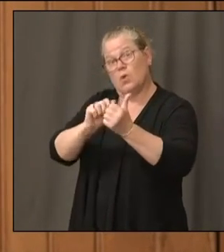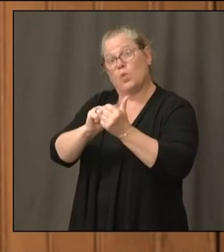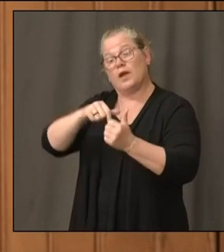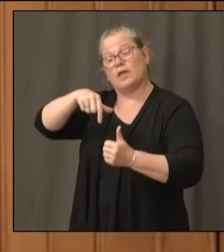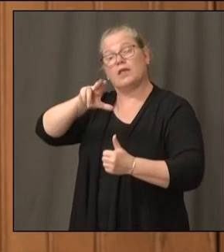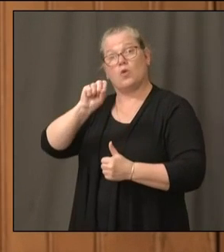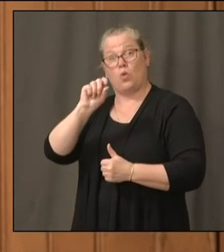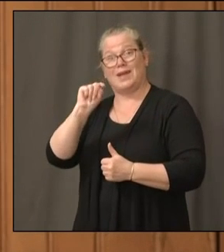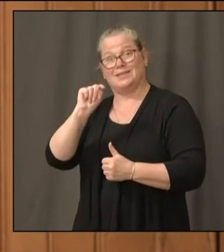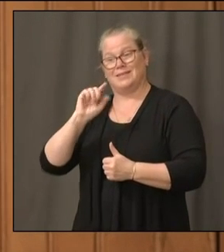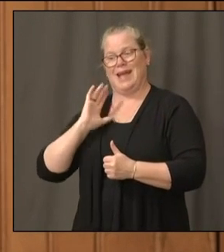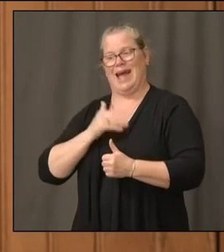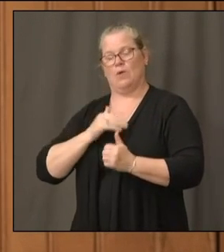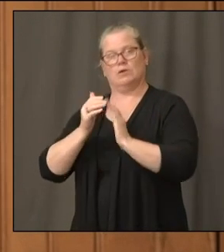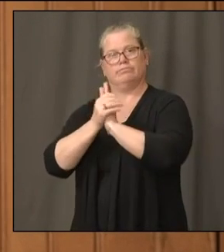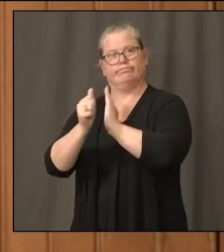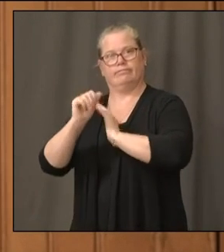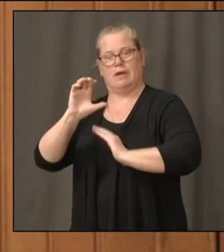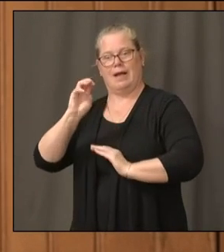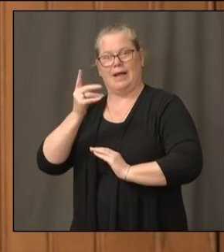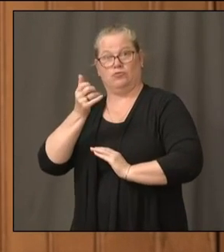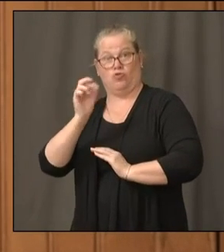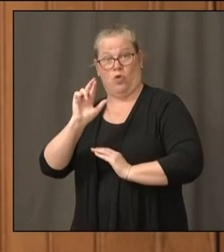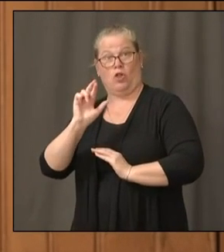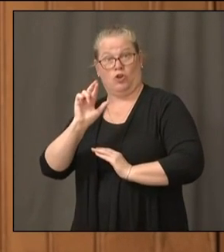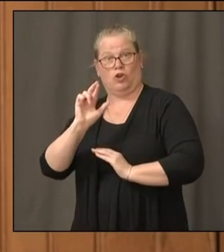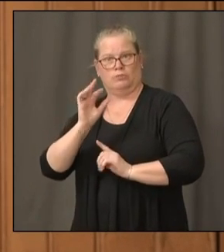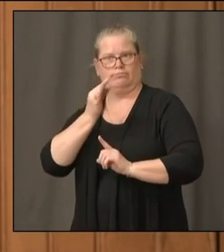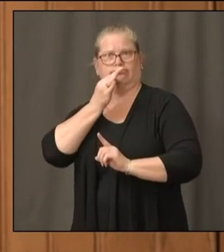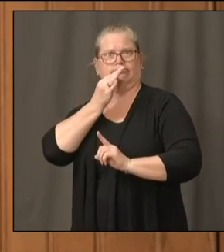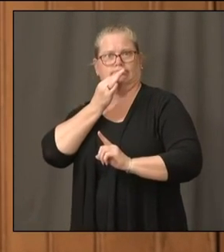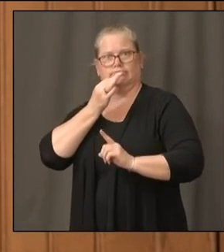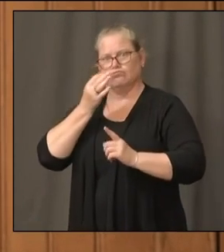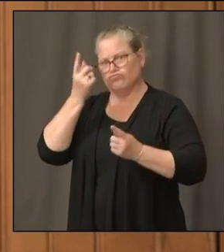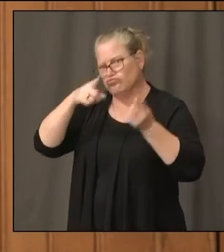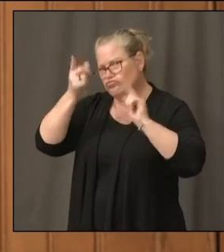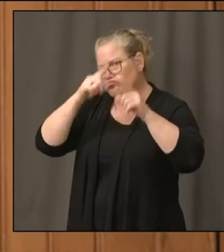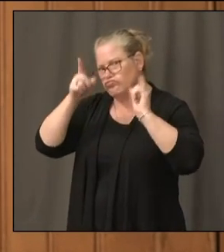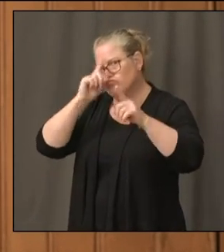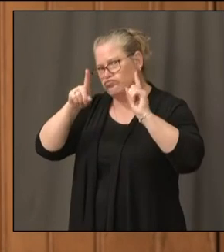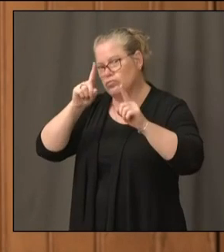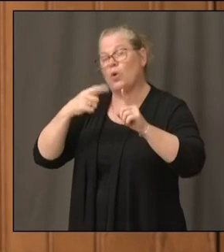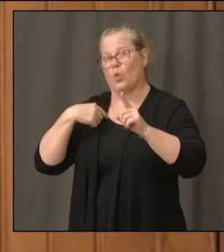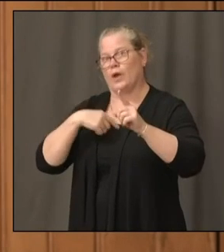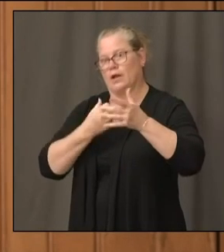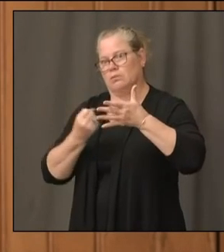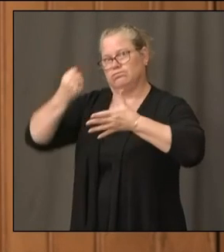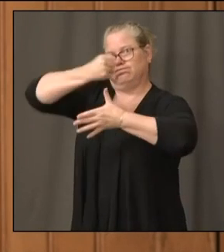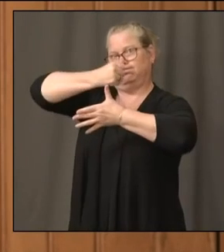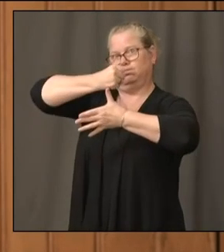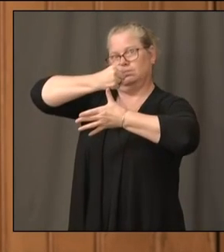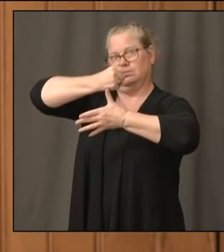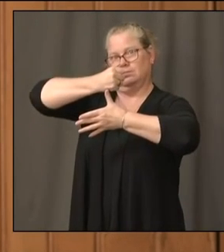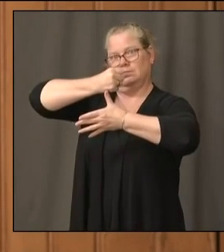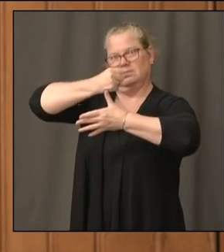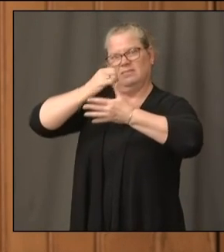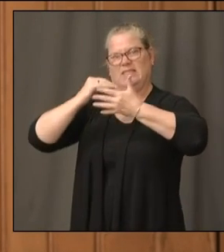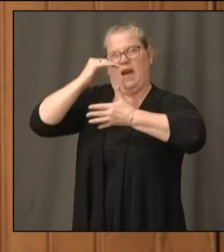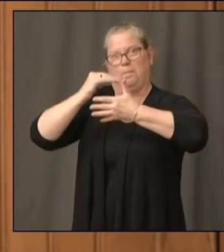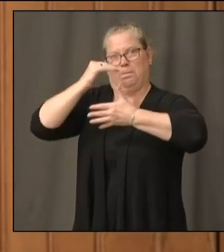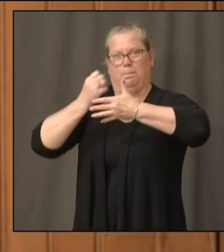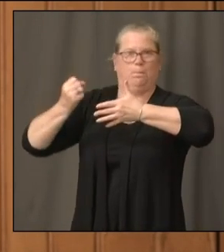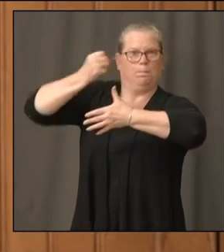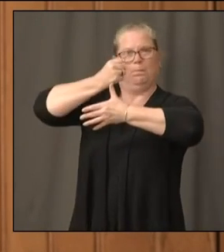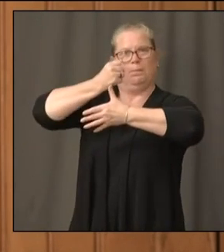Quest is, as they've grown increasingly overwhelmed, been looking for states like us to provide them some relief on that. And that's why we're looking to